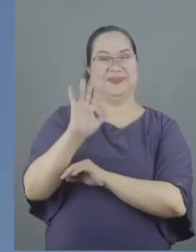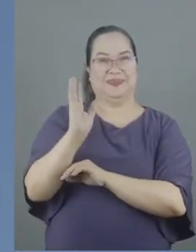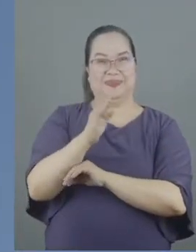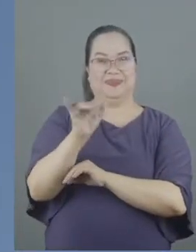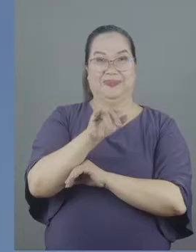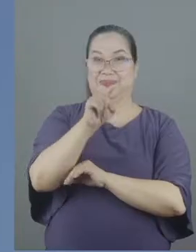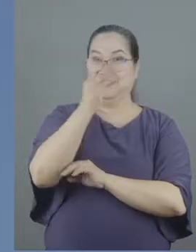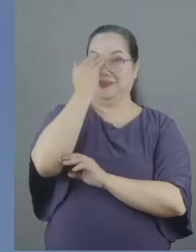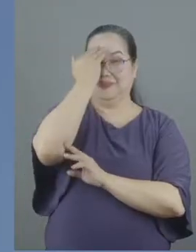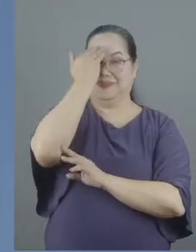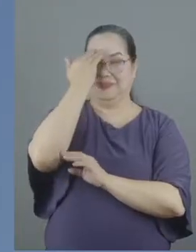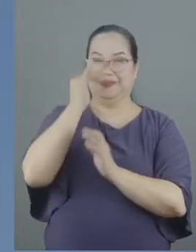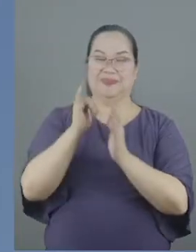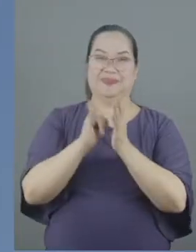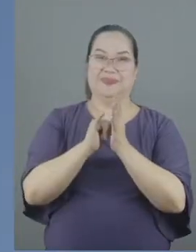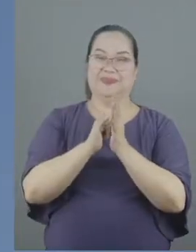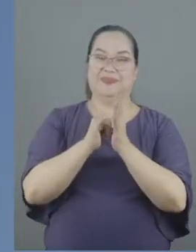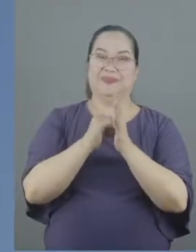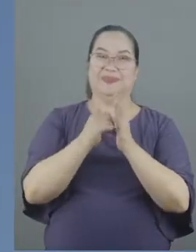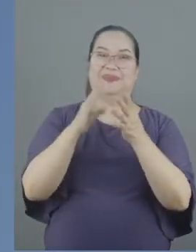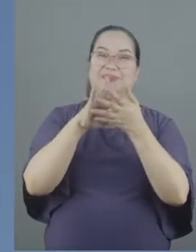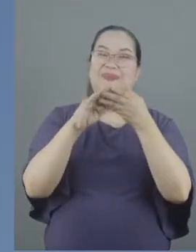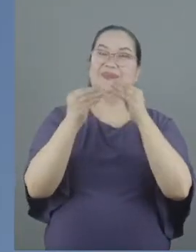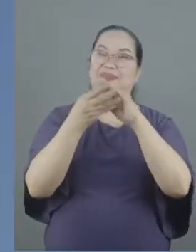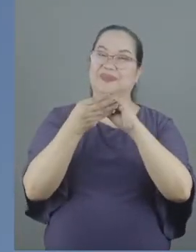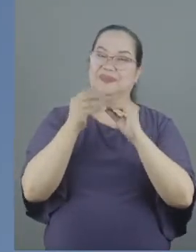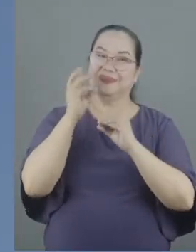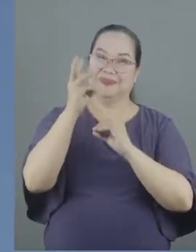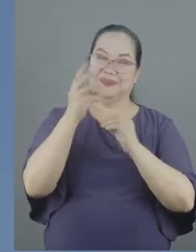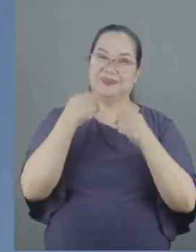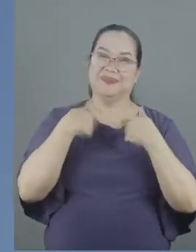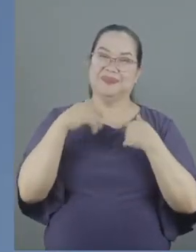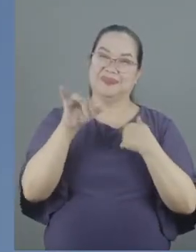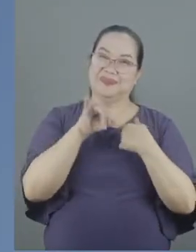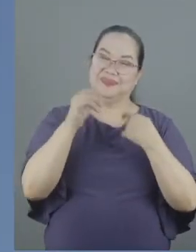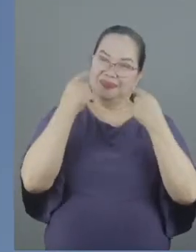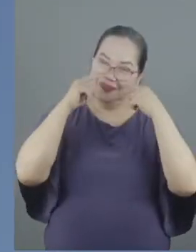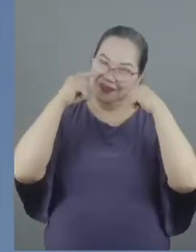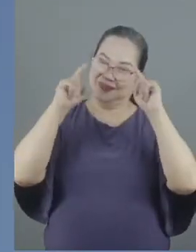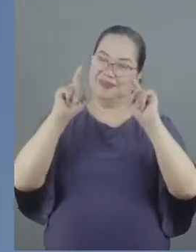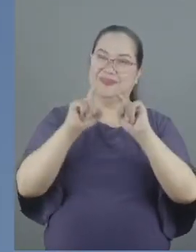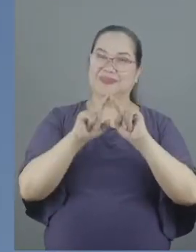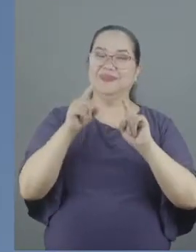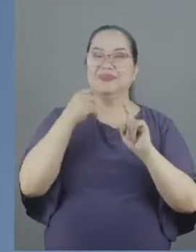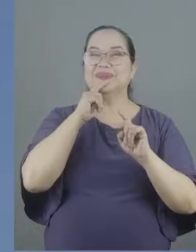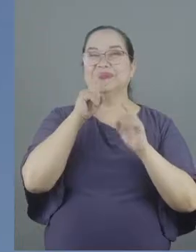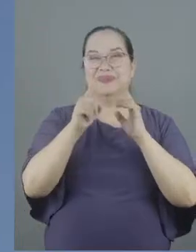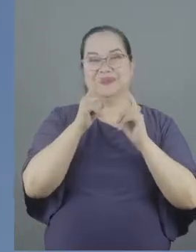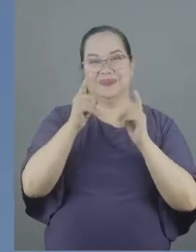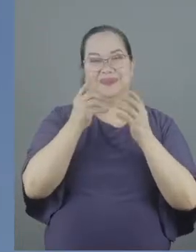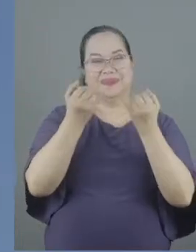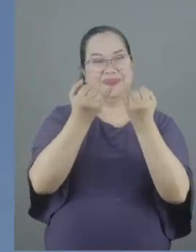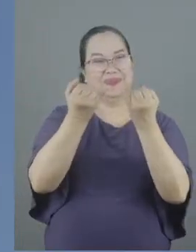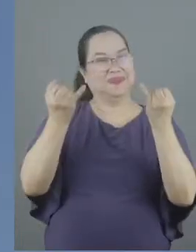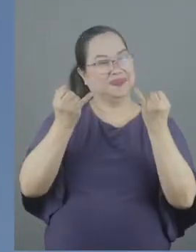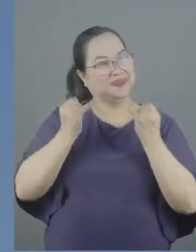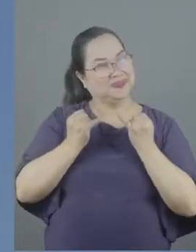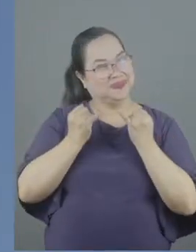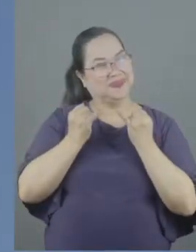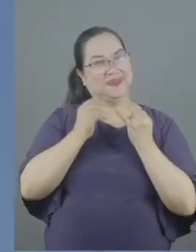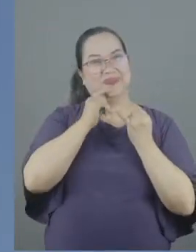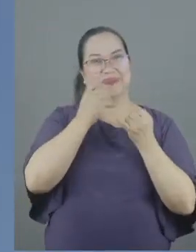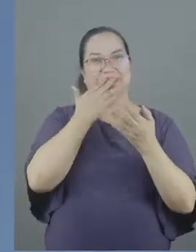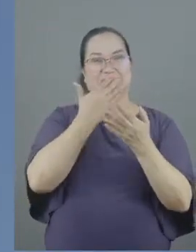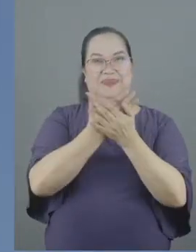You know, I know this unfinished story may seem like a success, and it well may be an isolated case of good